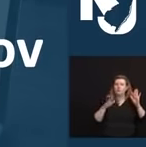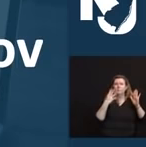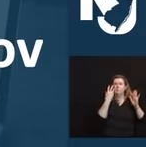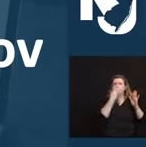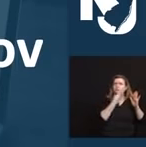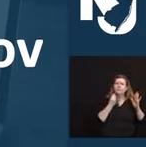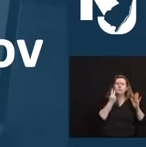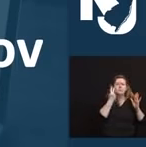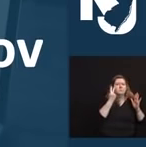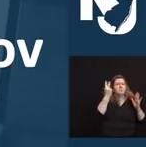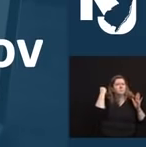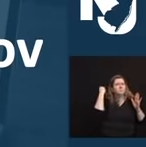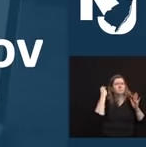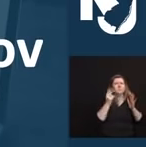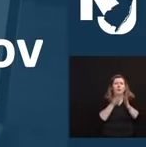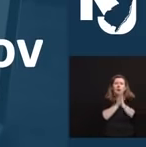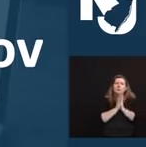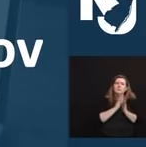mask.